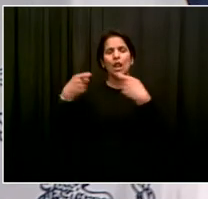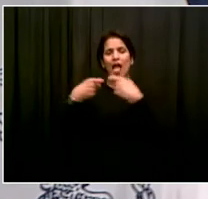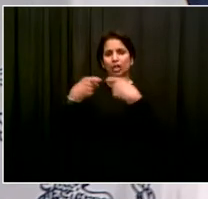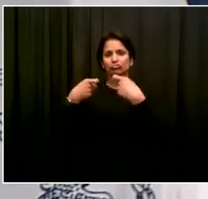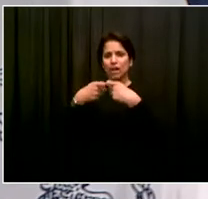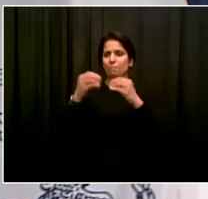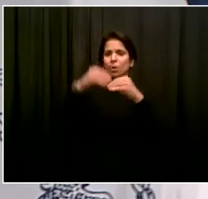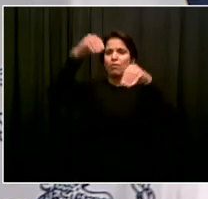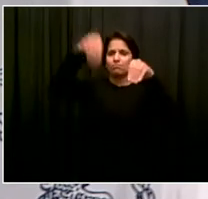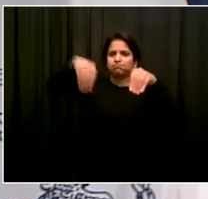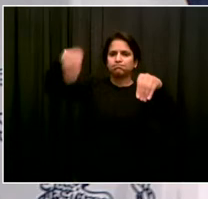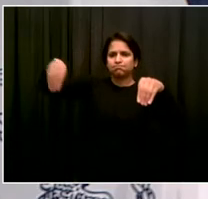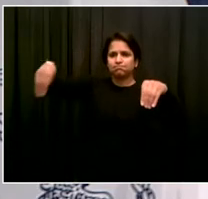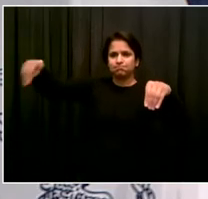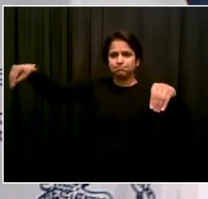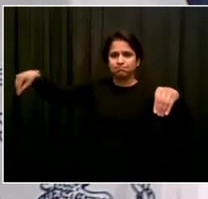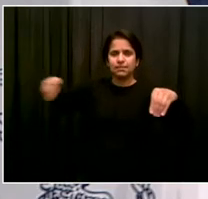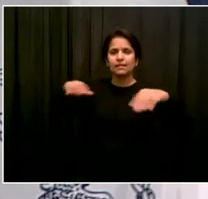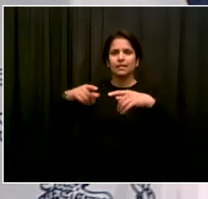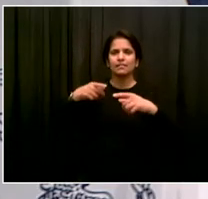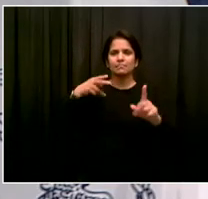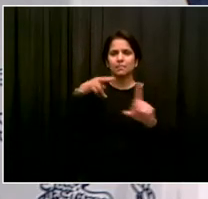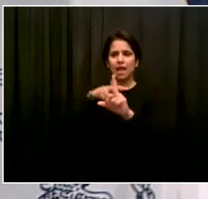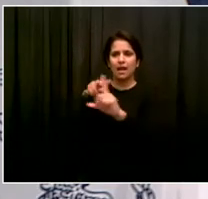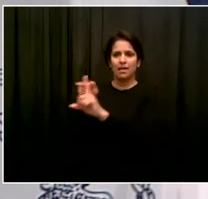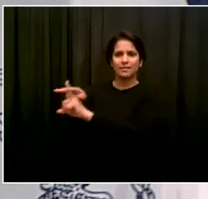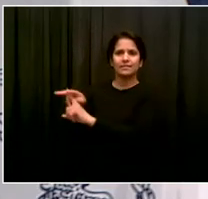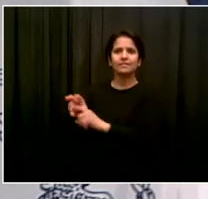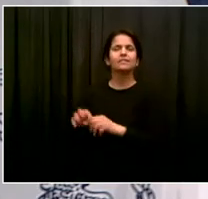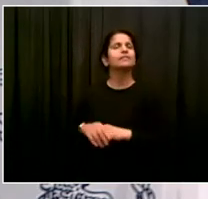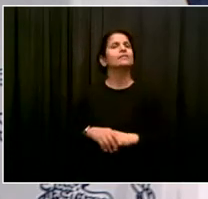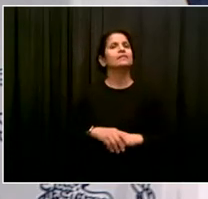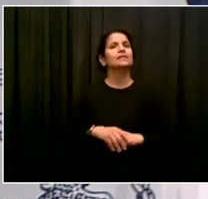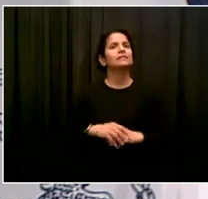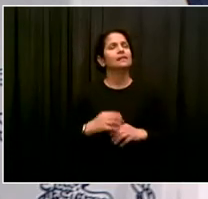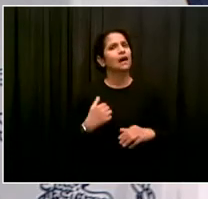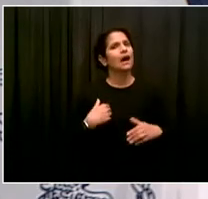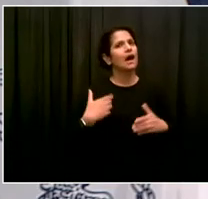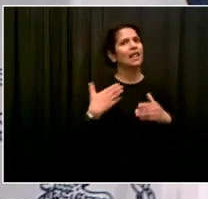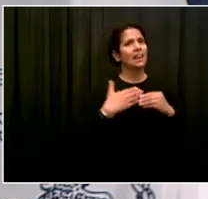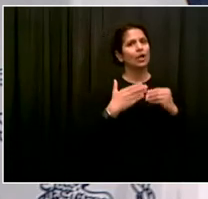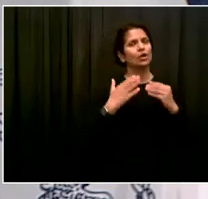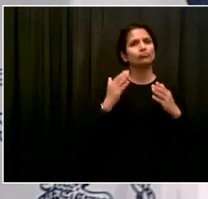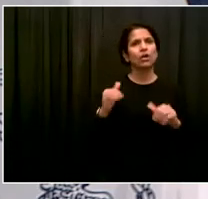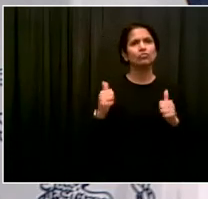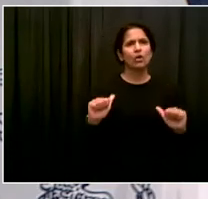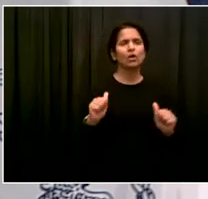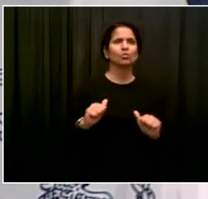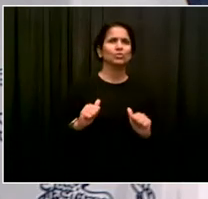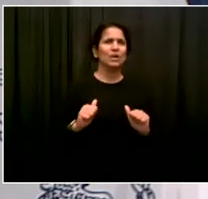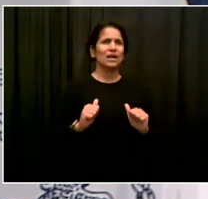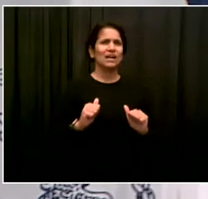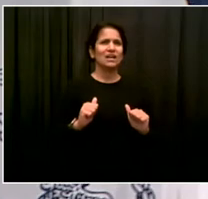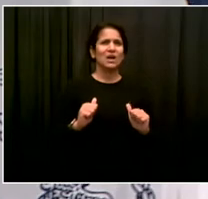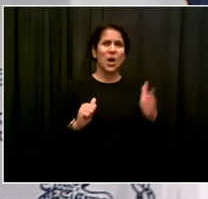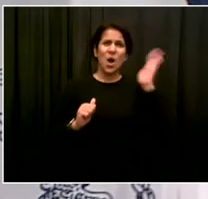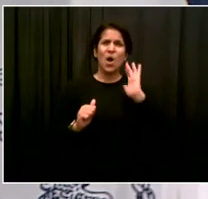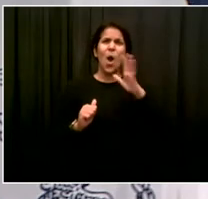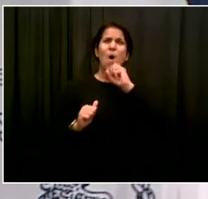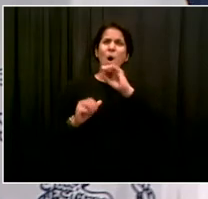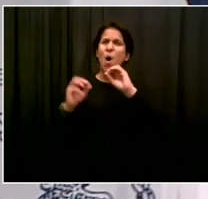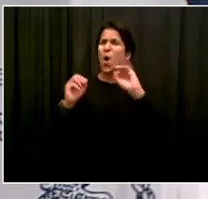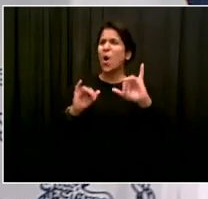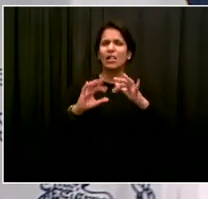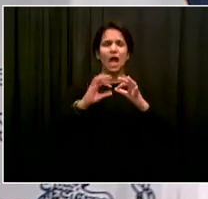Billions and billions of dollars we took away from the fossil fuel industry. And that actually helped spark other places in the country and even London